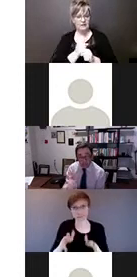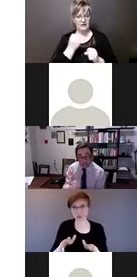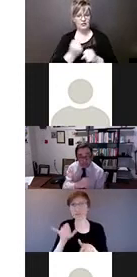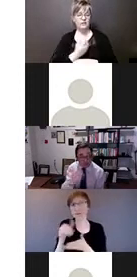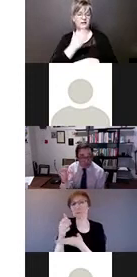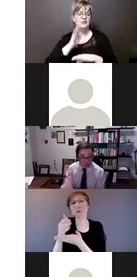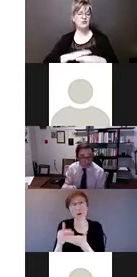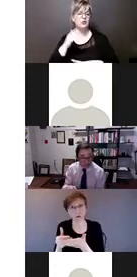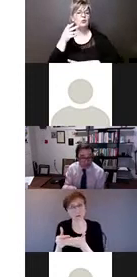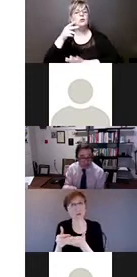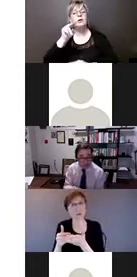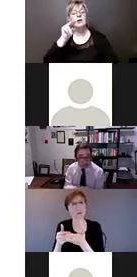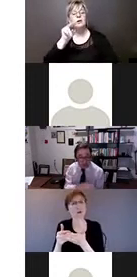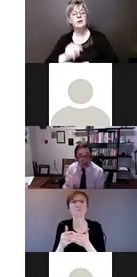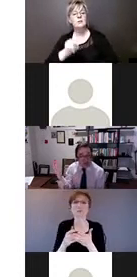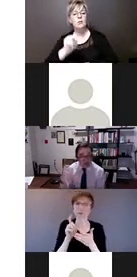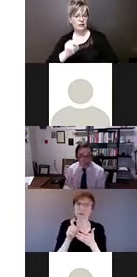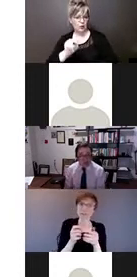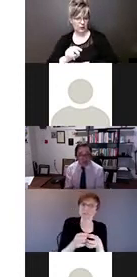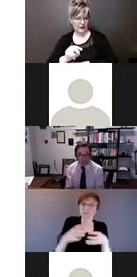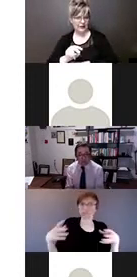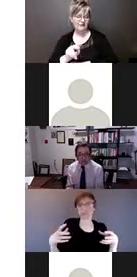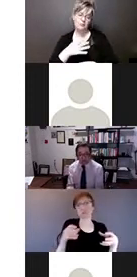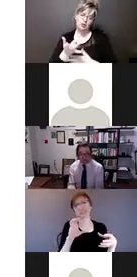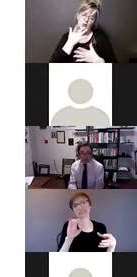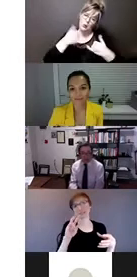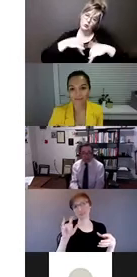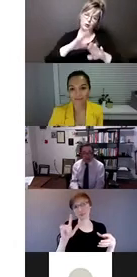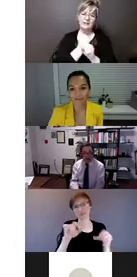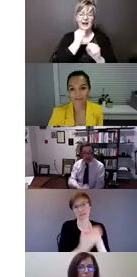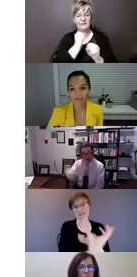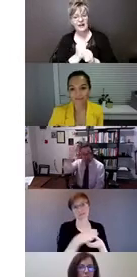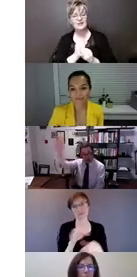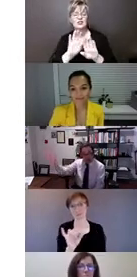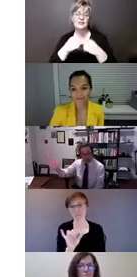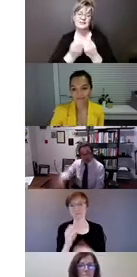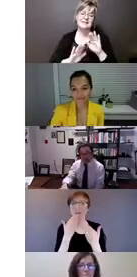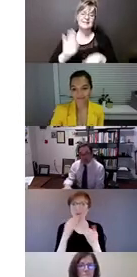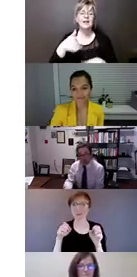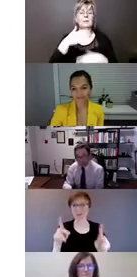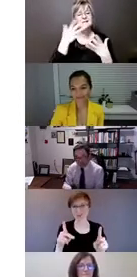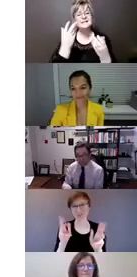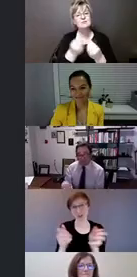to going forward to civil society work. Thanks very much for the opportunity to chat with you today. Over and out.